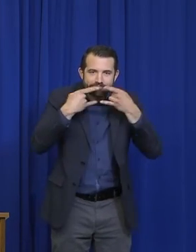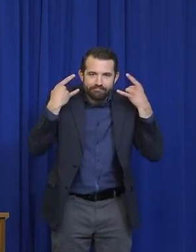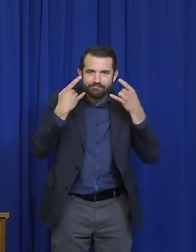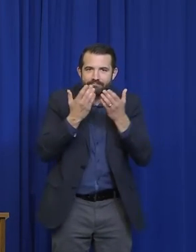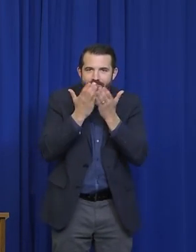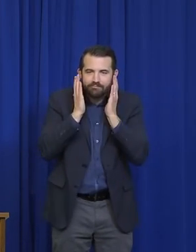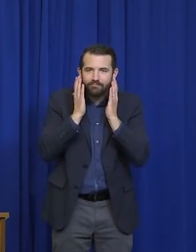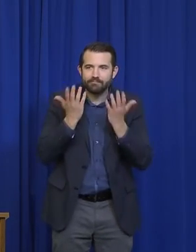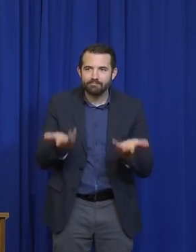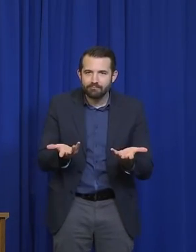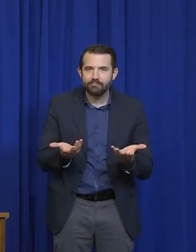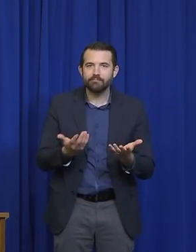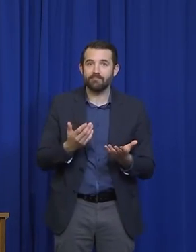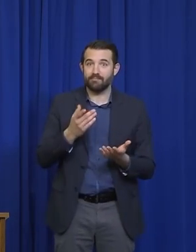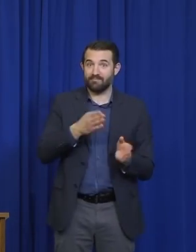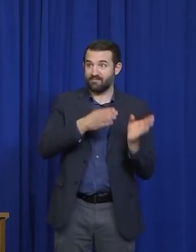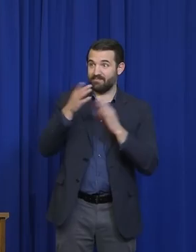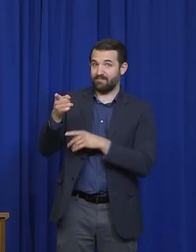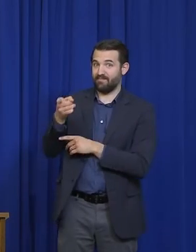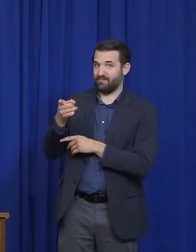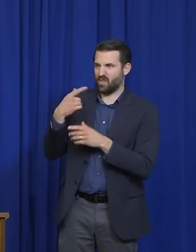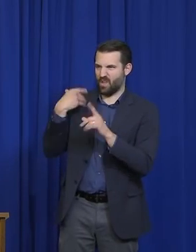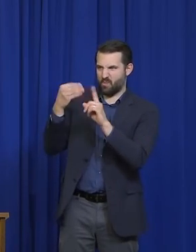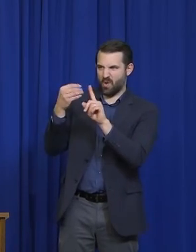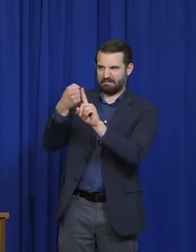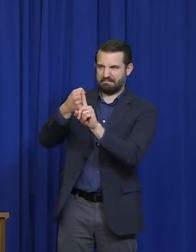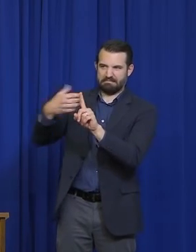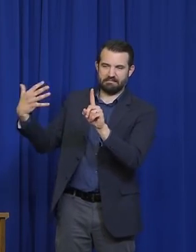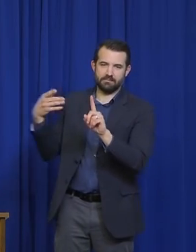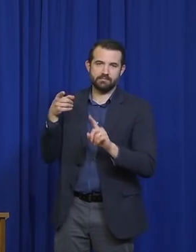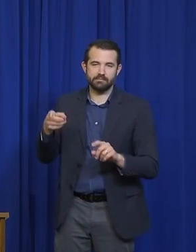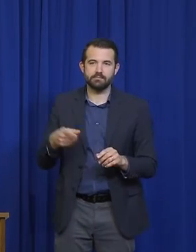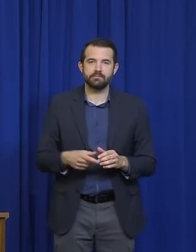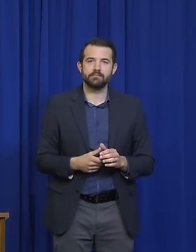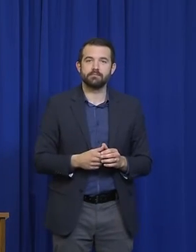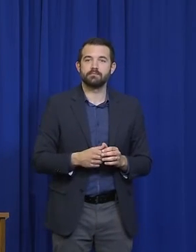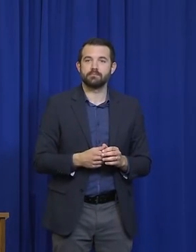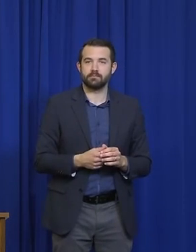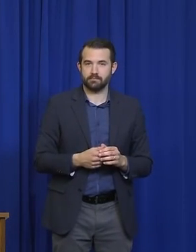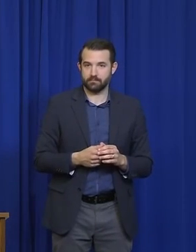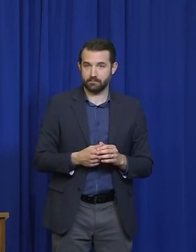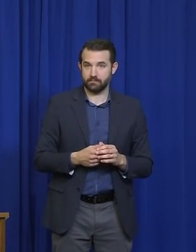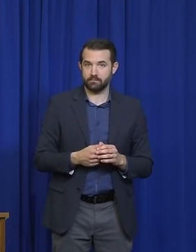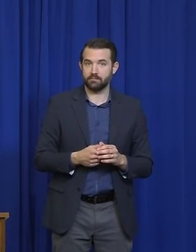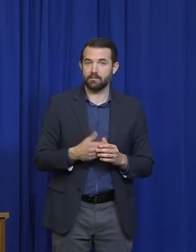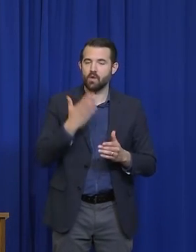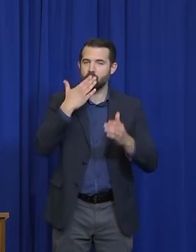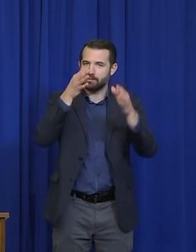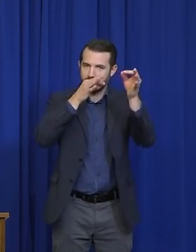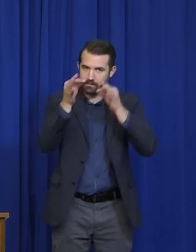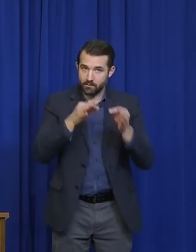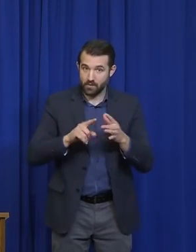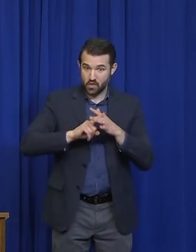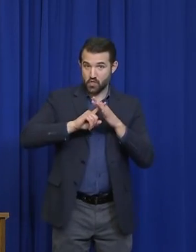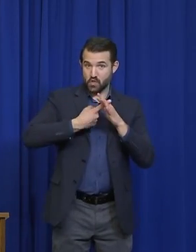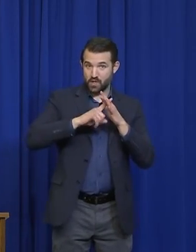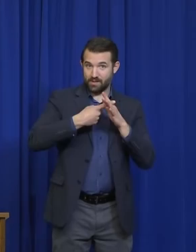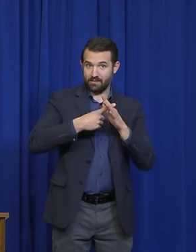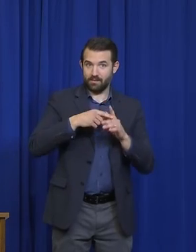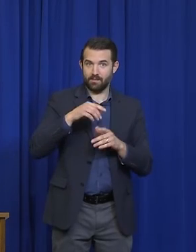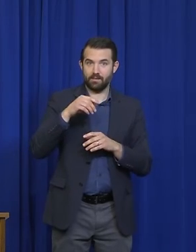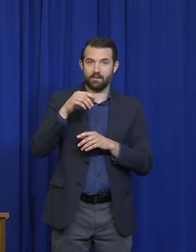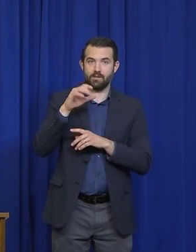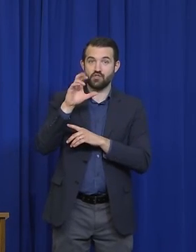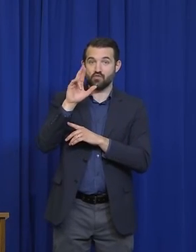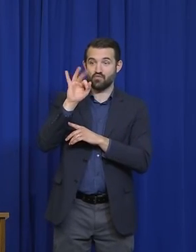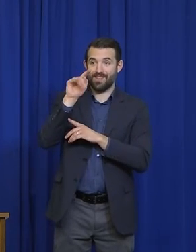Yeah, no, I think that's a perfect explanation, Governor. Originally, craft stores and fabric stores were closed. And